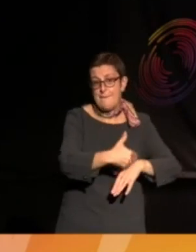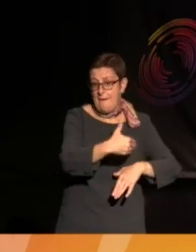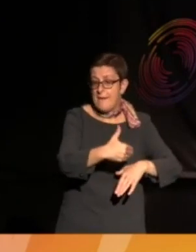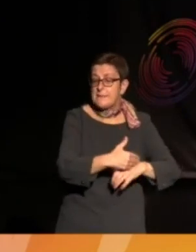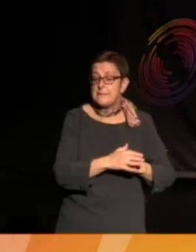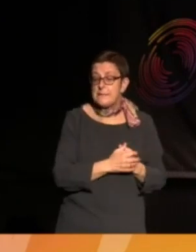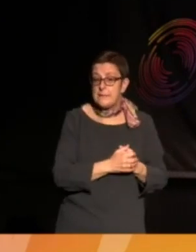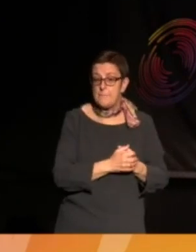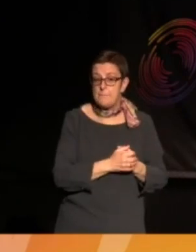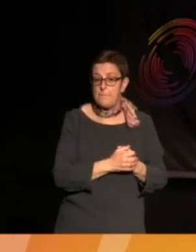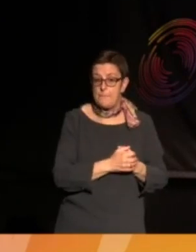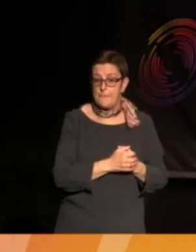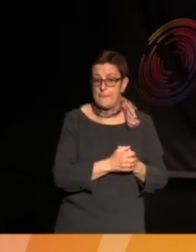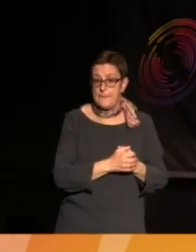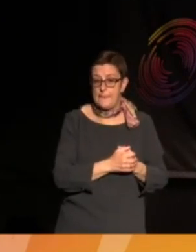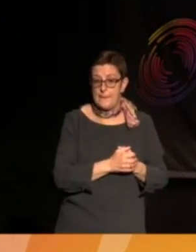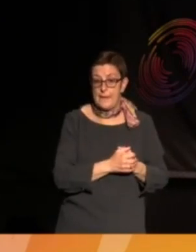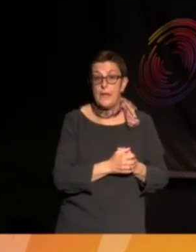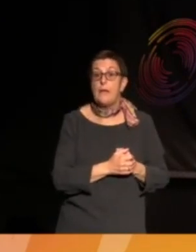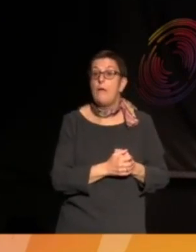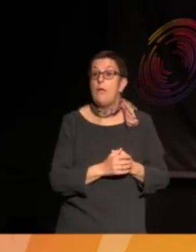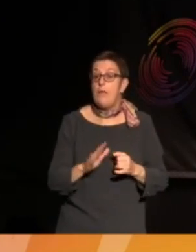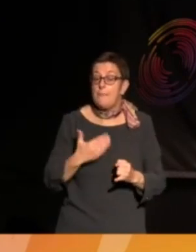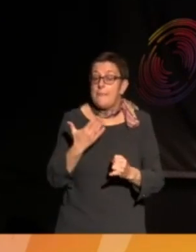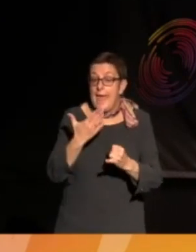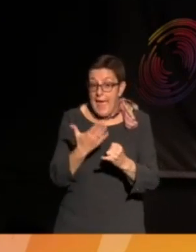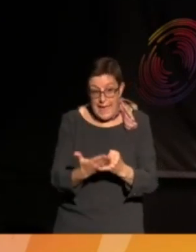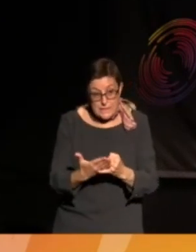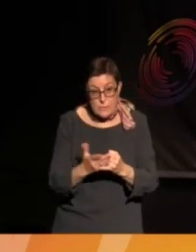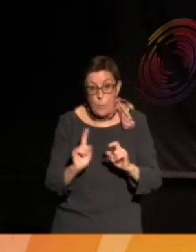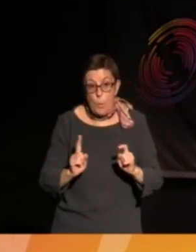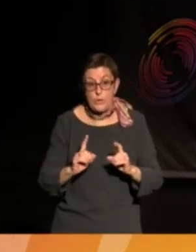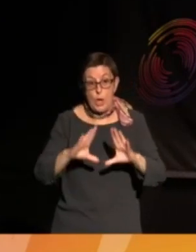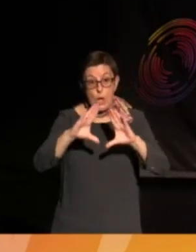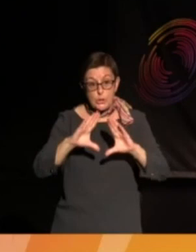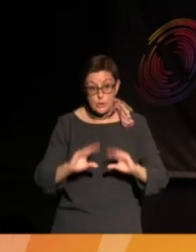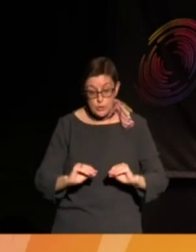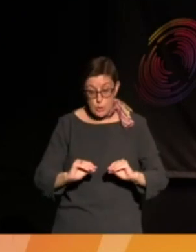stop and search, which I have also been affected by.